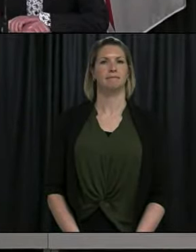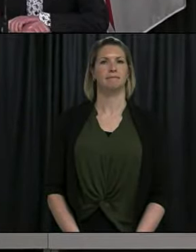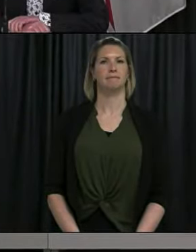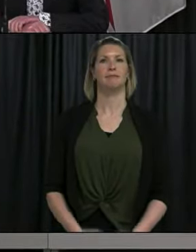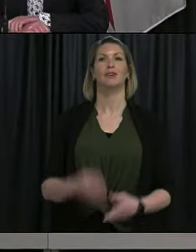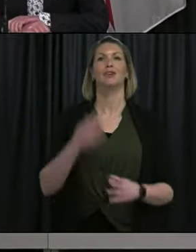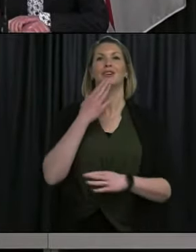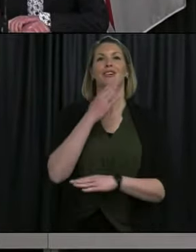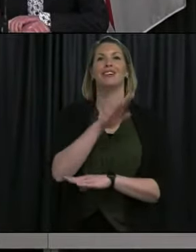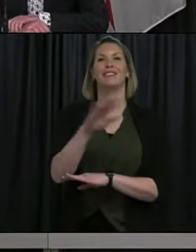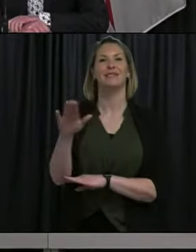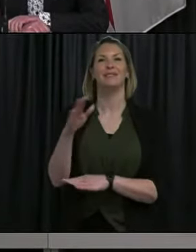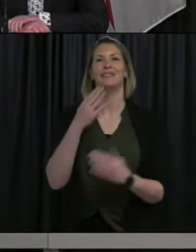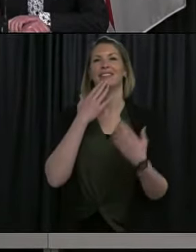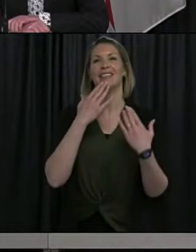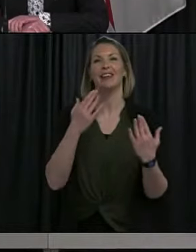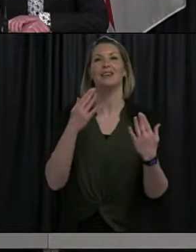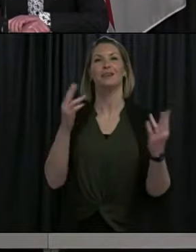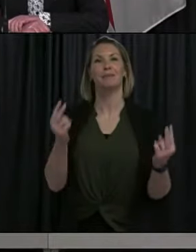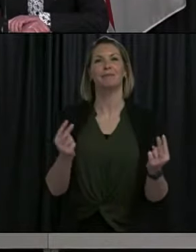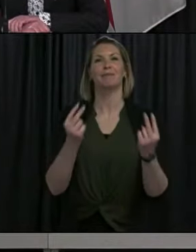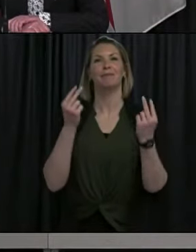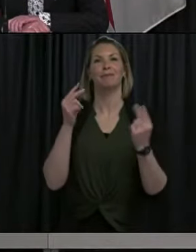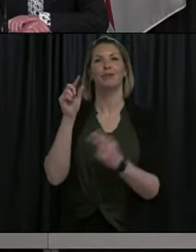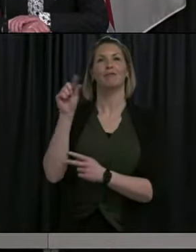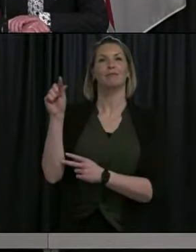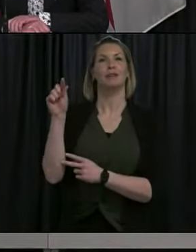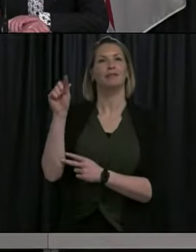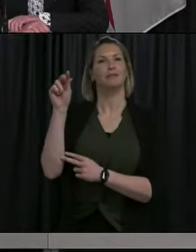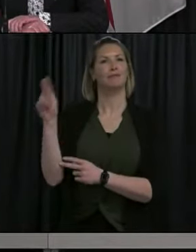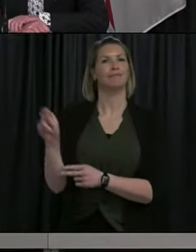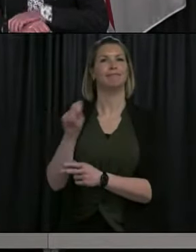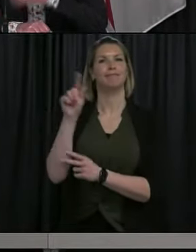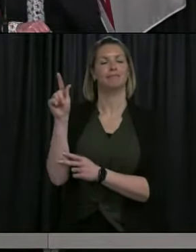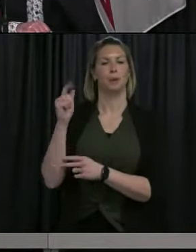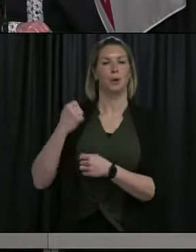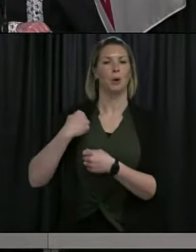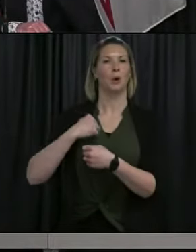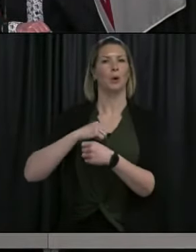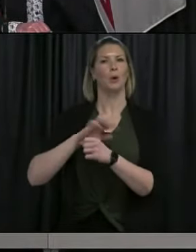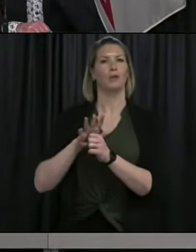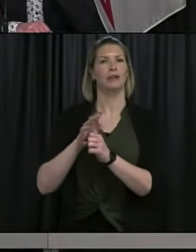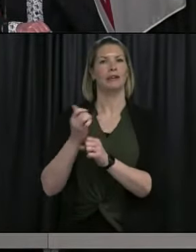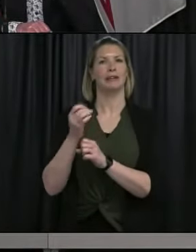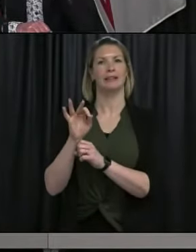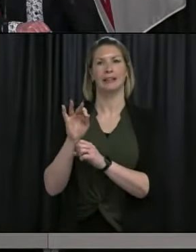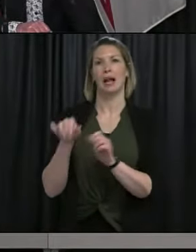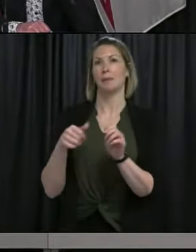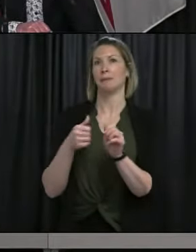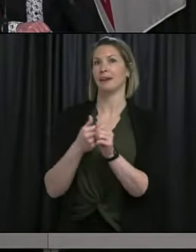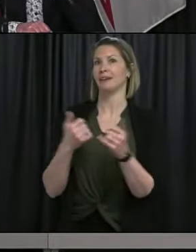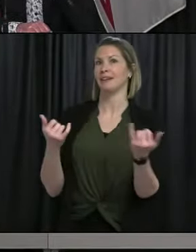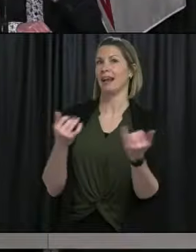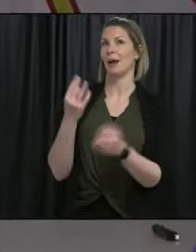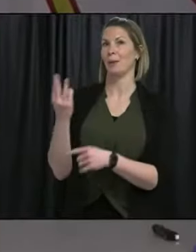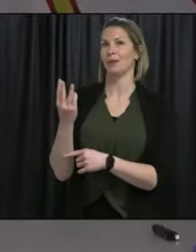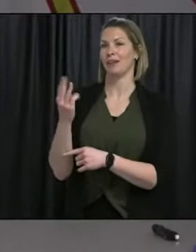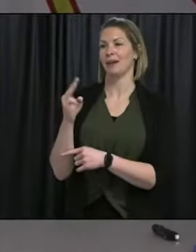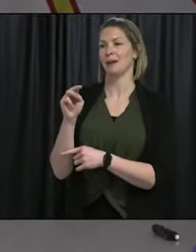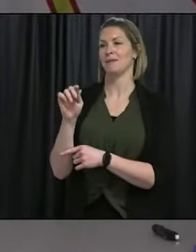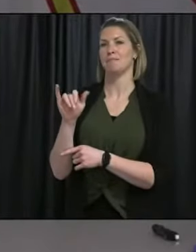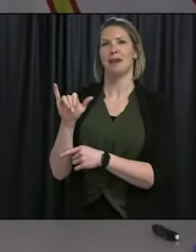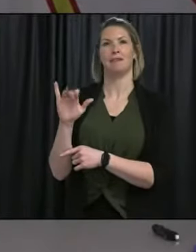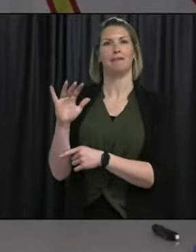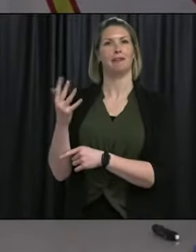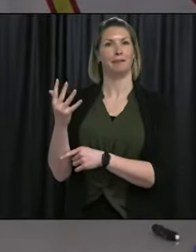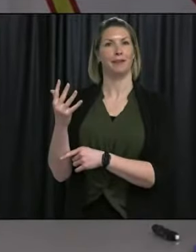Good afternoon. Thank you for joining us for the Government of Newfoundland and Labrador's COVID-19 update for today, Wednesday, May the 5th.